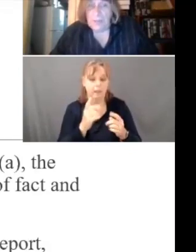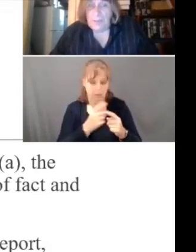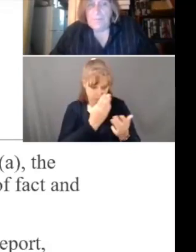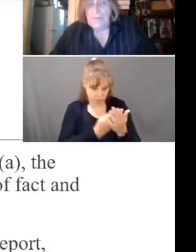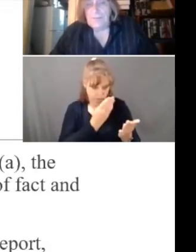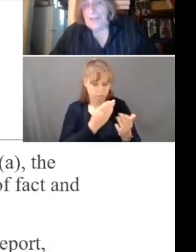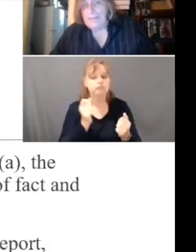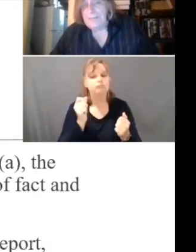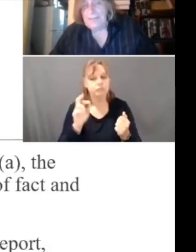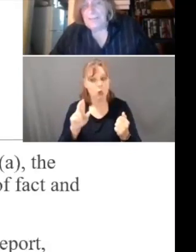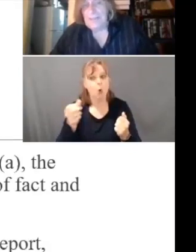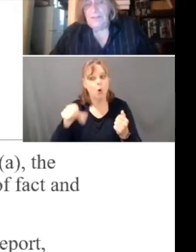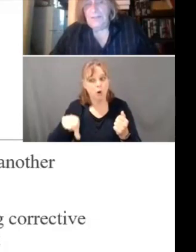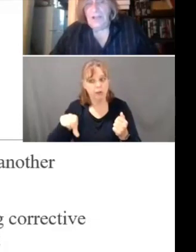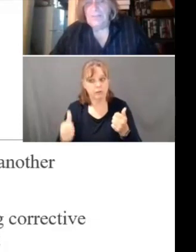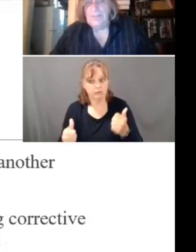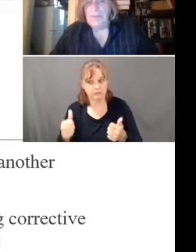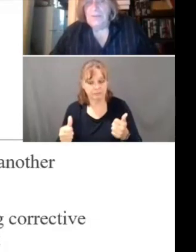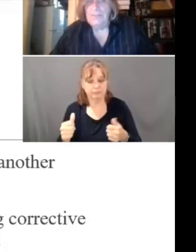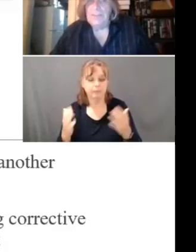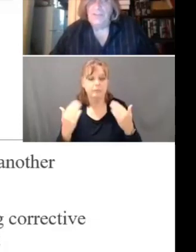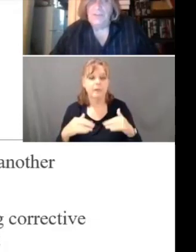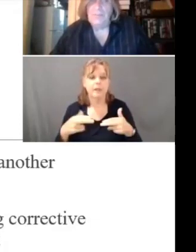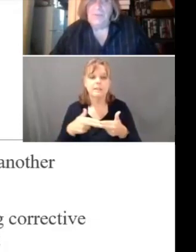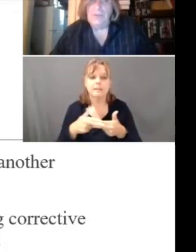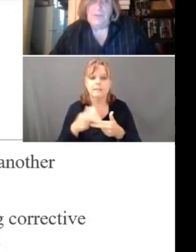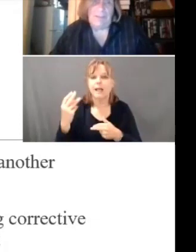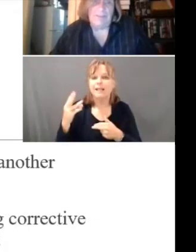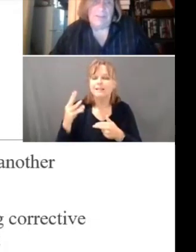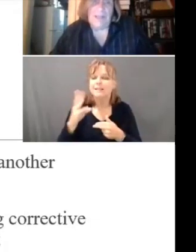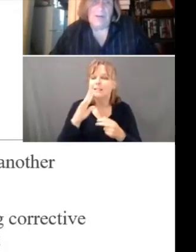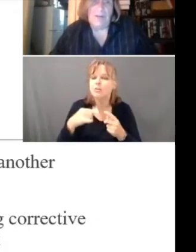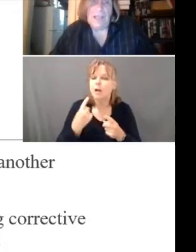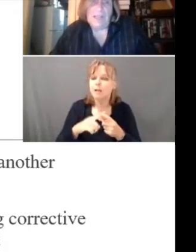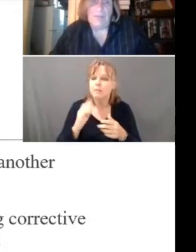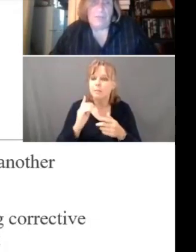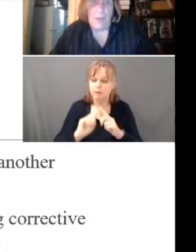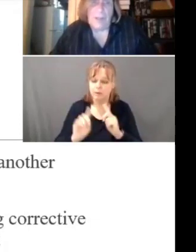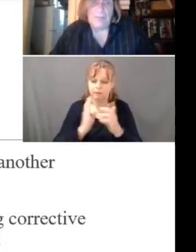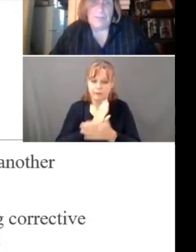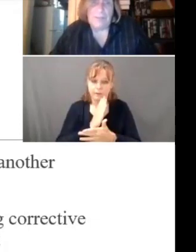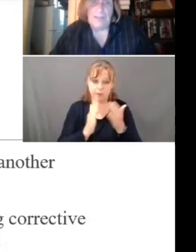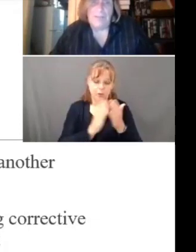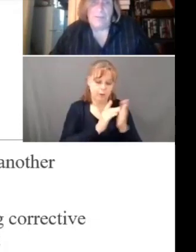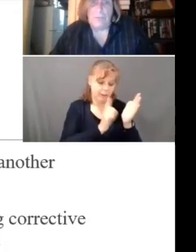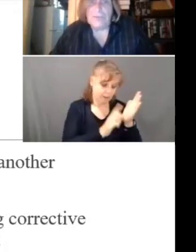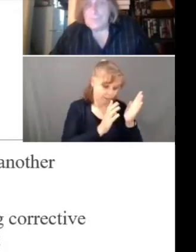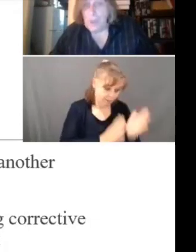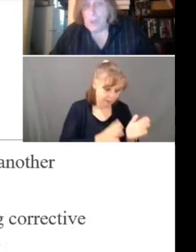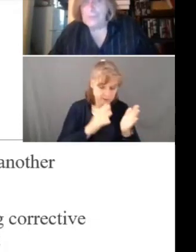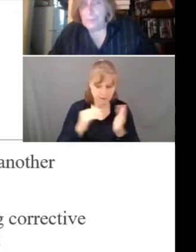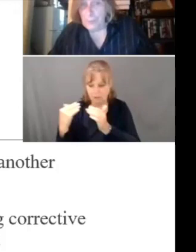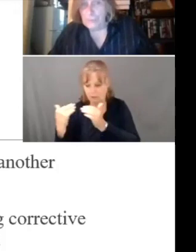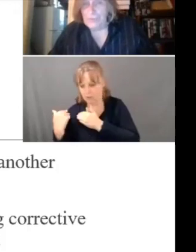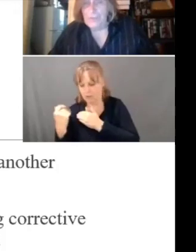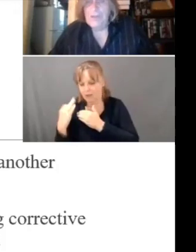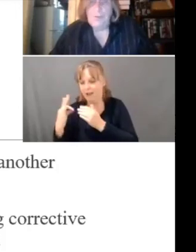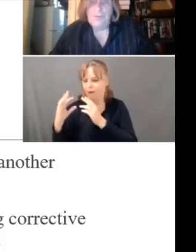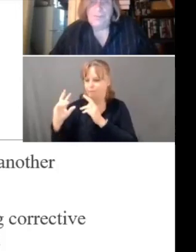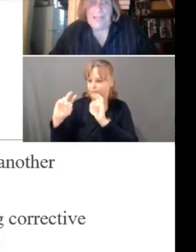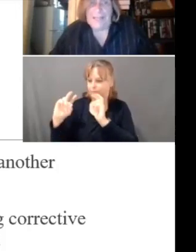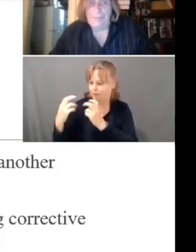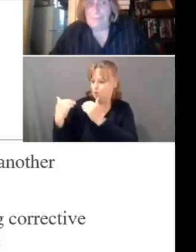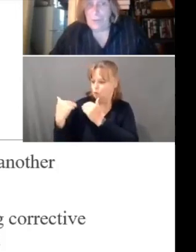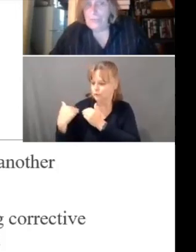not. Slide 16 talks about the distinction between the investigator and the responsibilities of the responsible person,